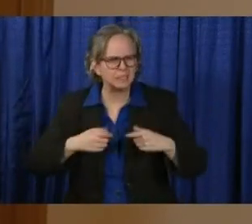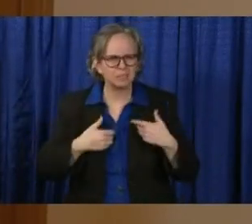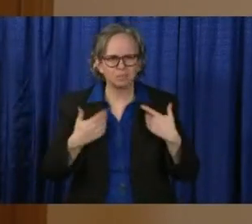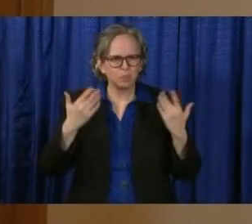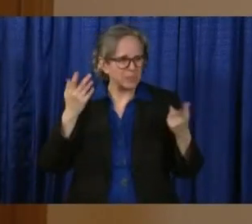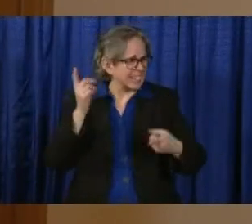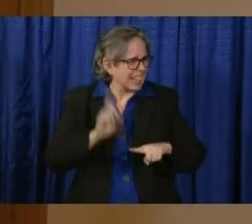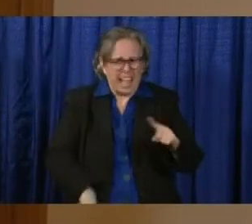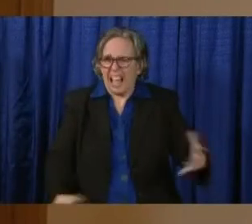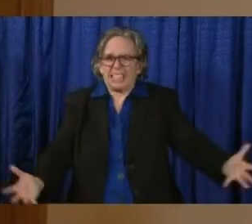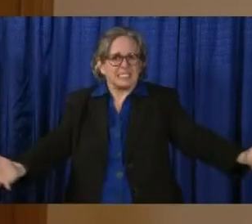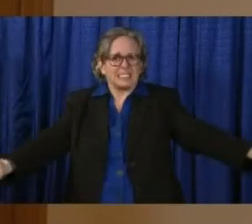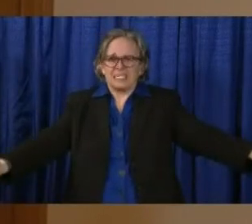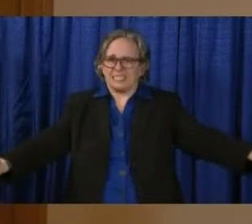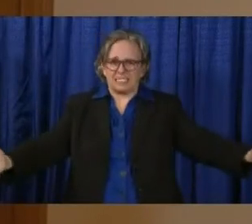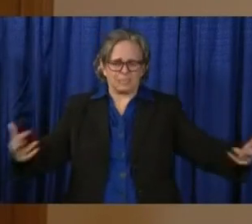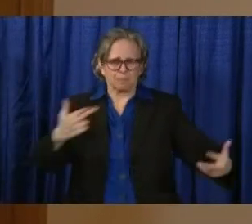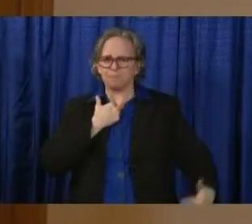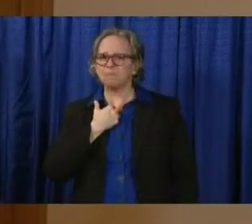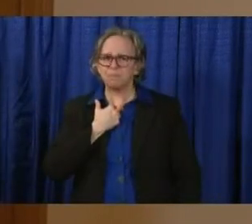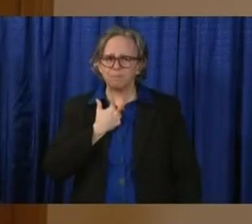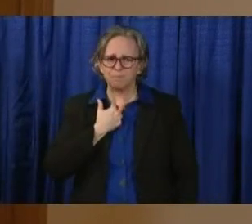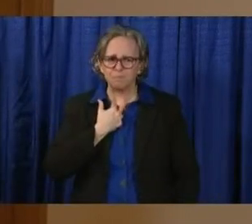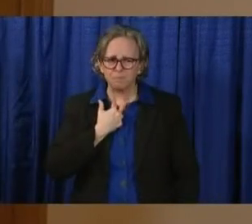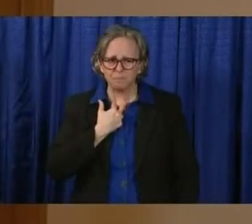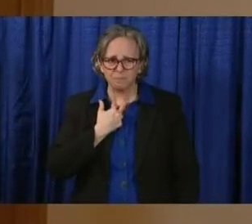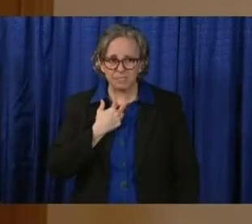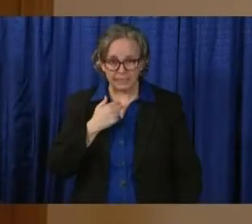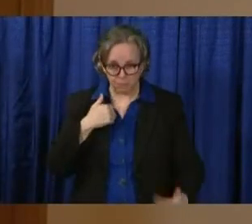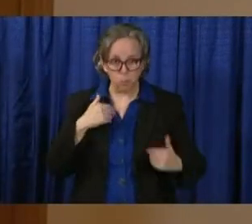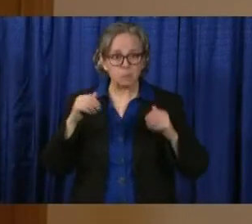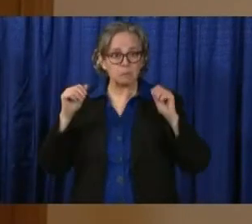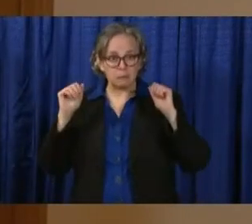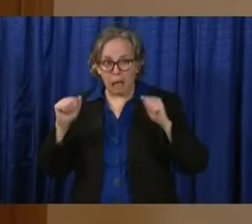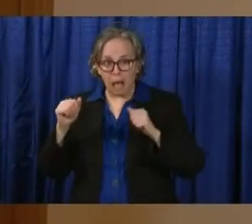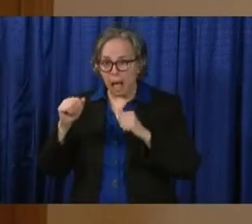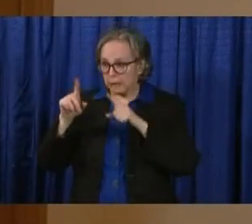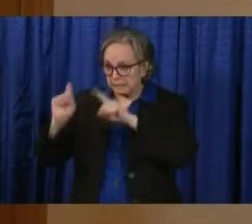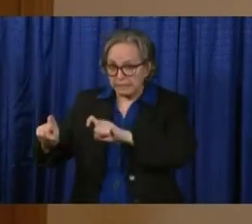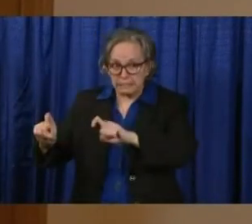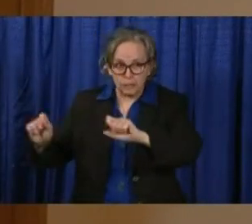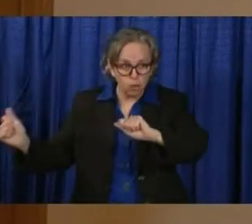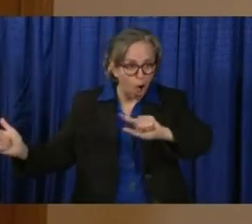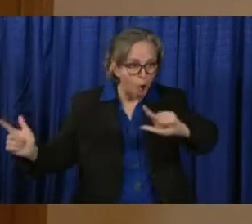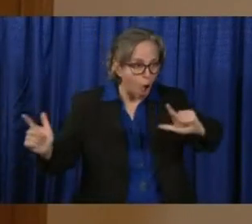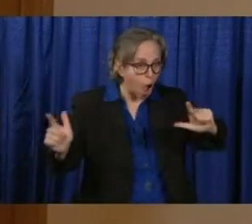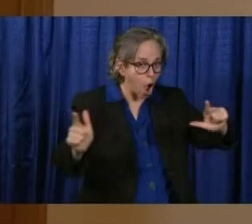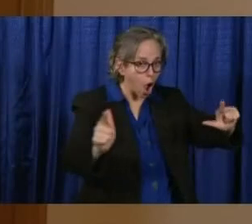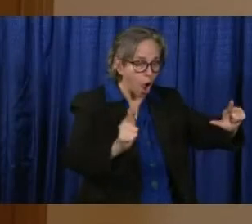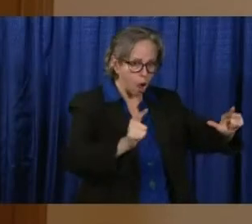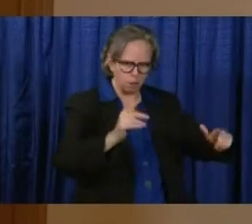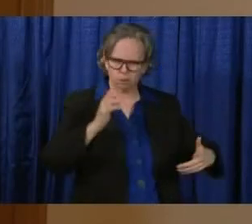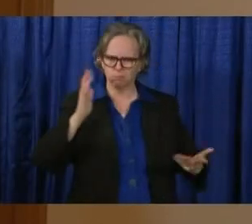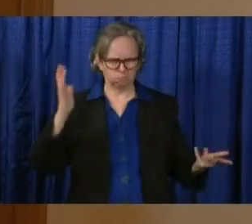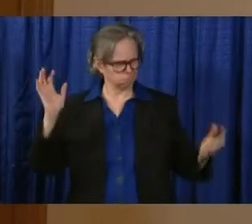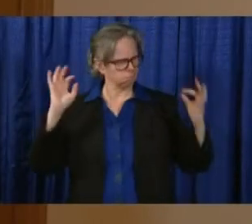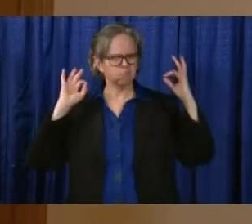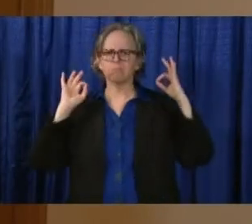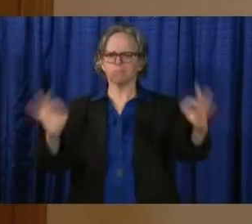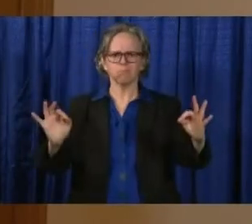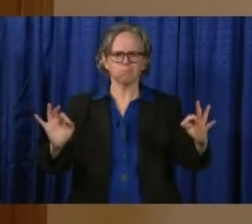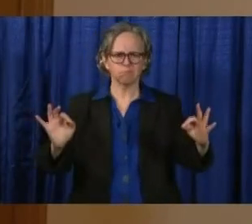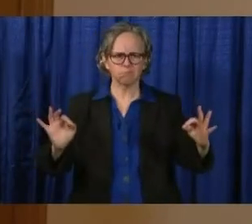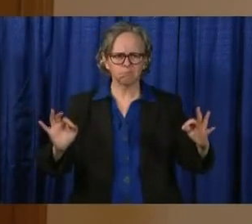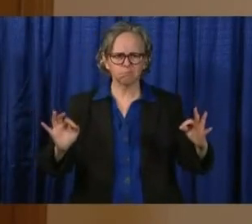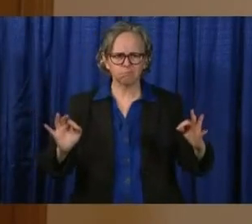on is the second we have testing, being able to do widespread testing of the population, the mildly ill, the asymptomatic.